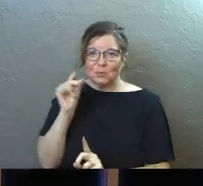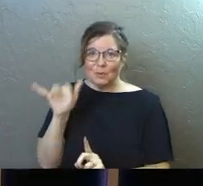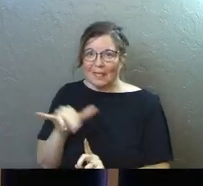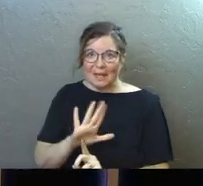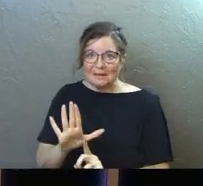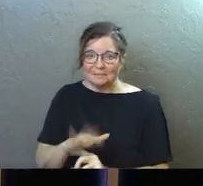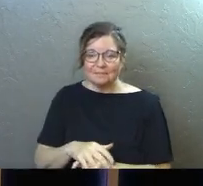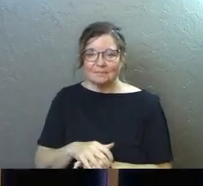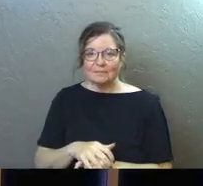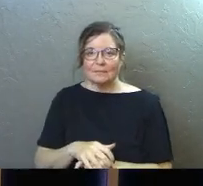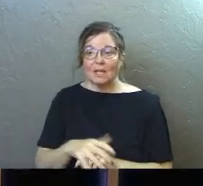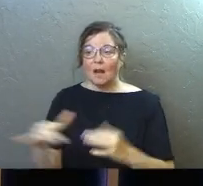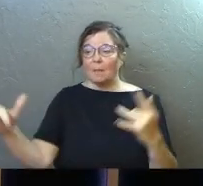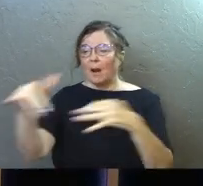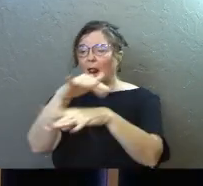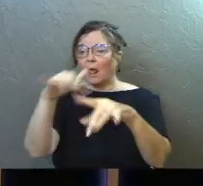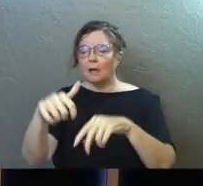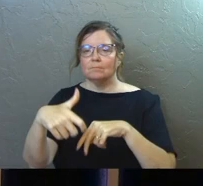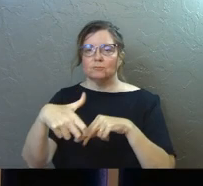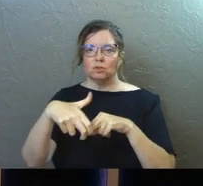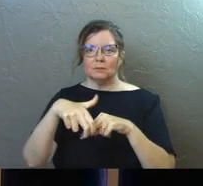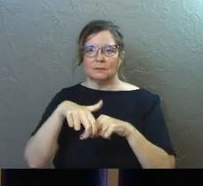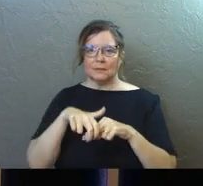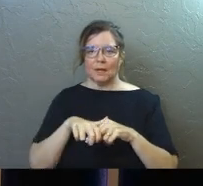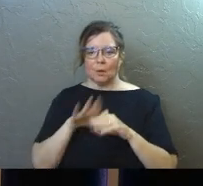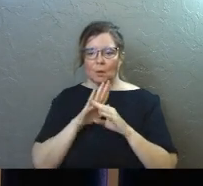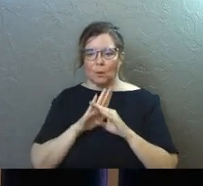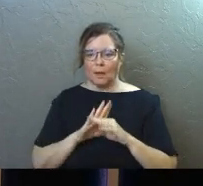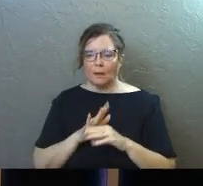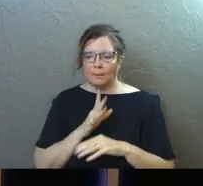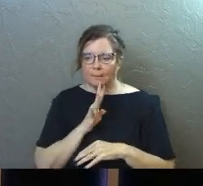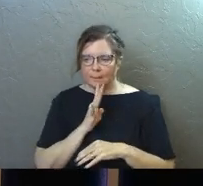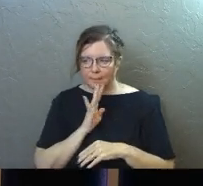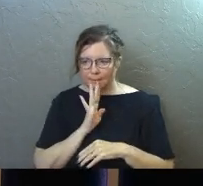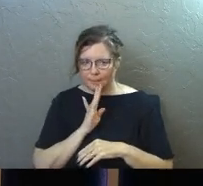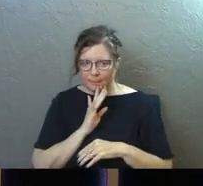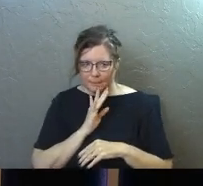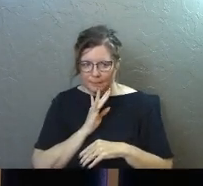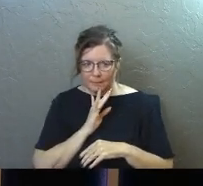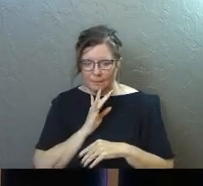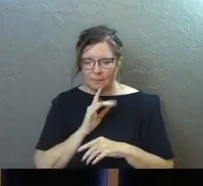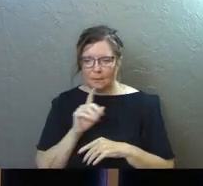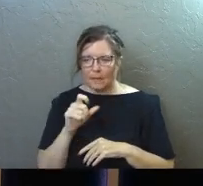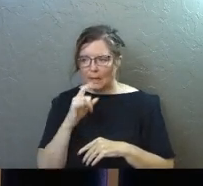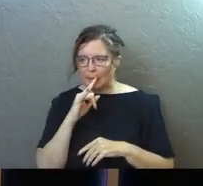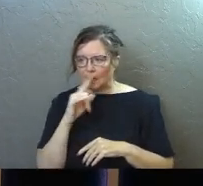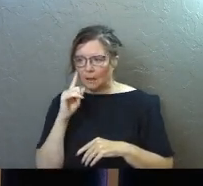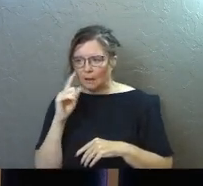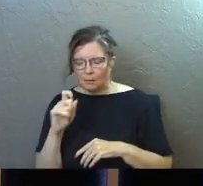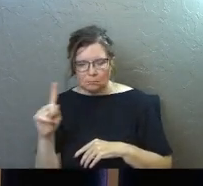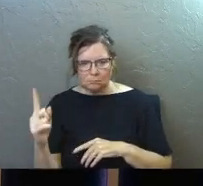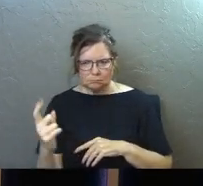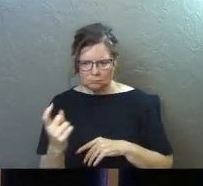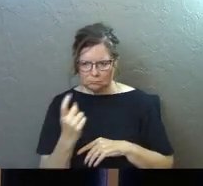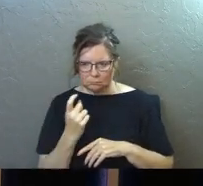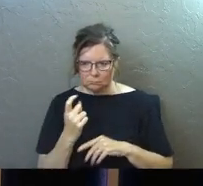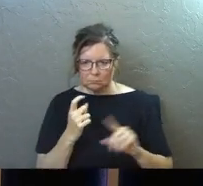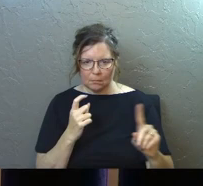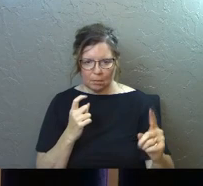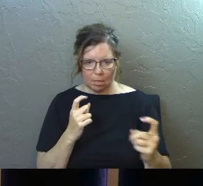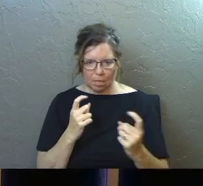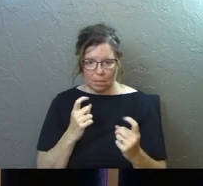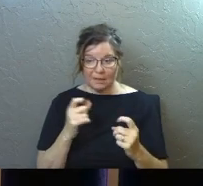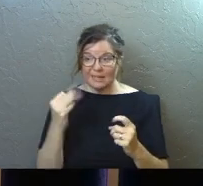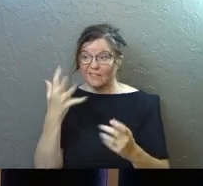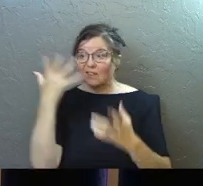did. Instead, she sat down and she has started speaking to the kids and she has started speaking normal volume. And if they were